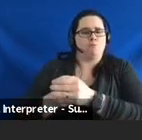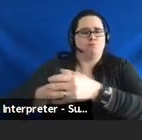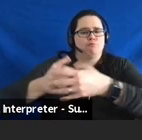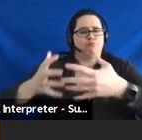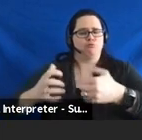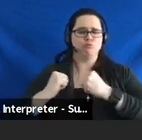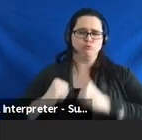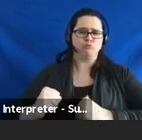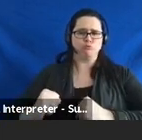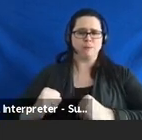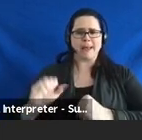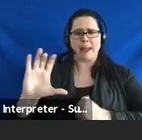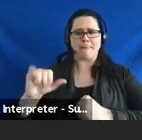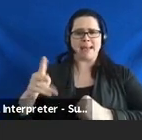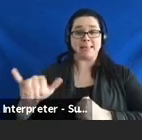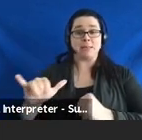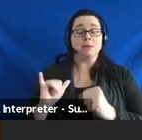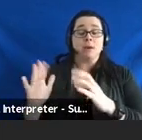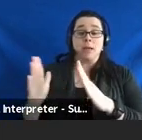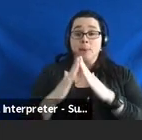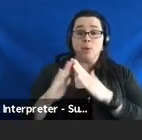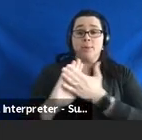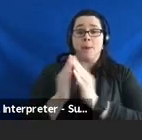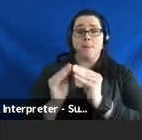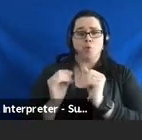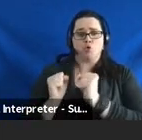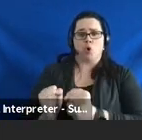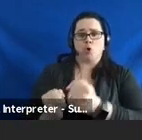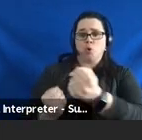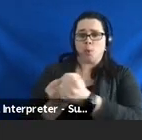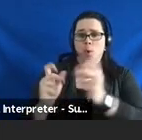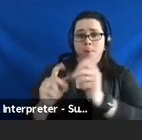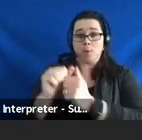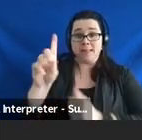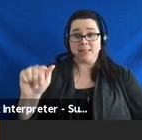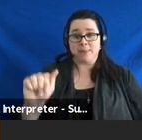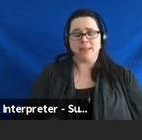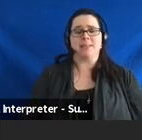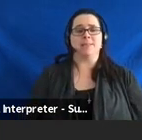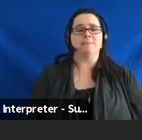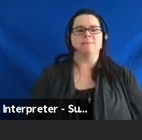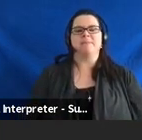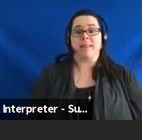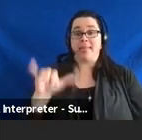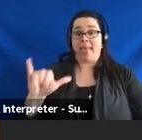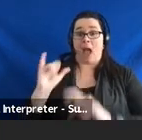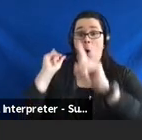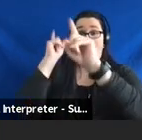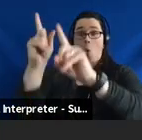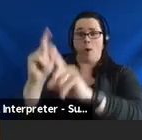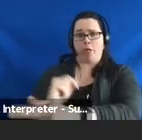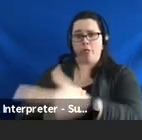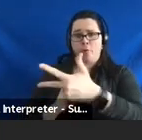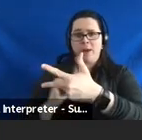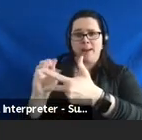strengthening that strengthening communities to support people with disabilities. And so, this has three objectives under it. Our